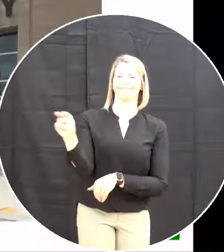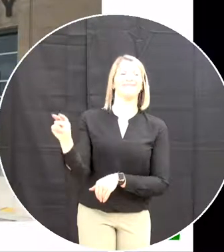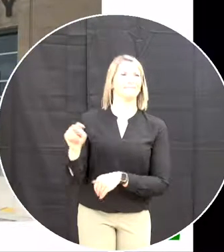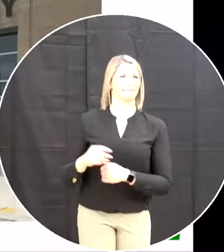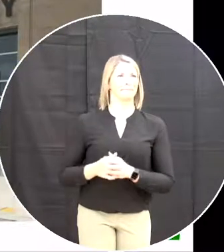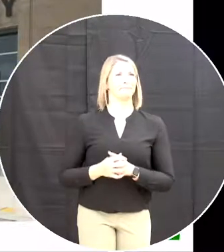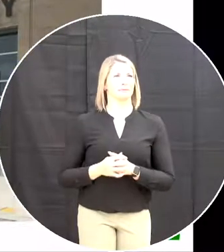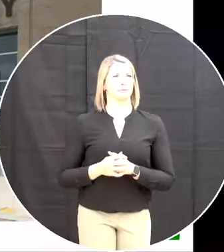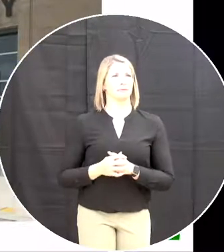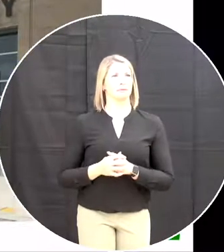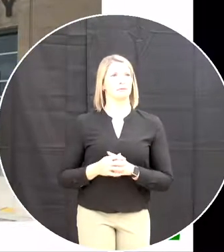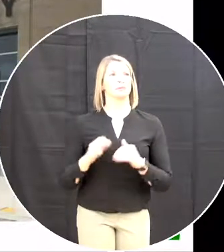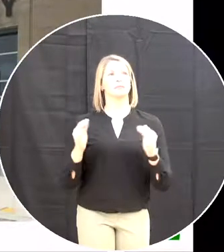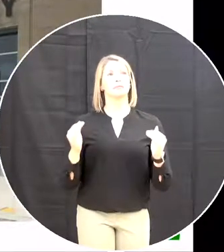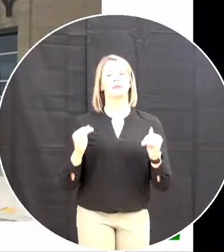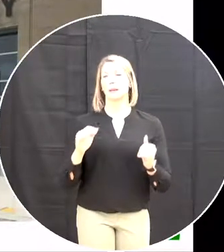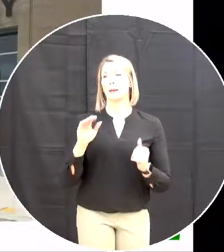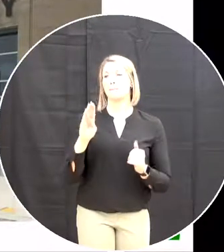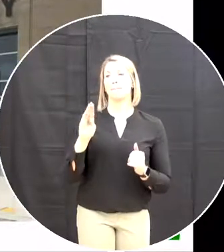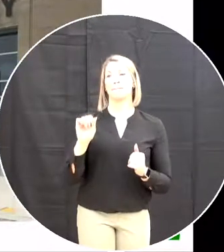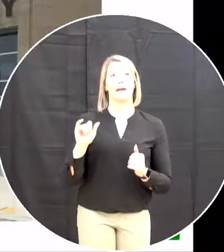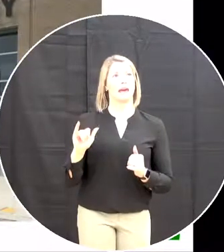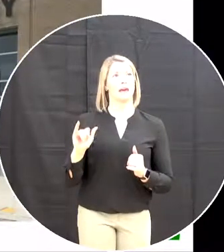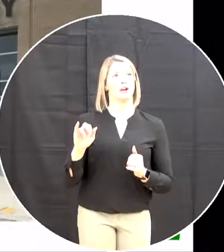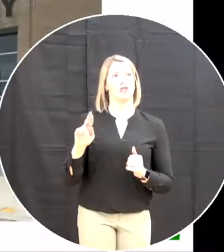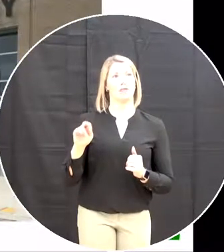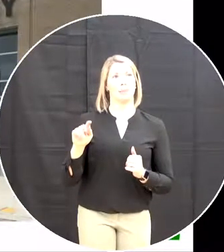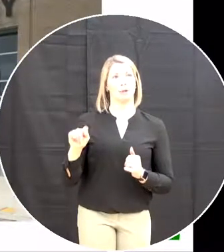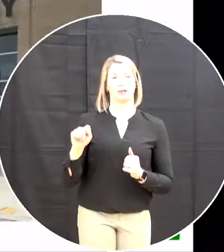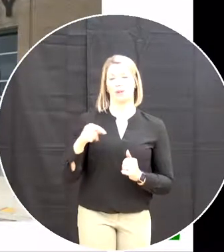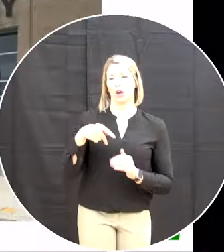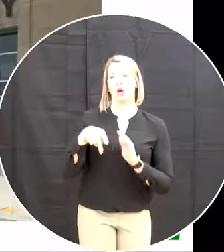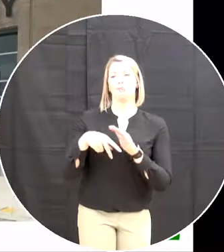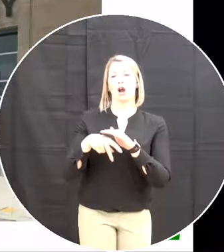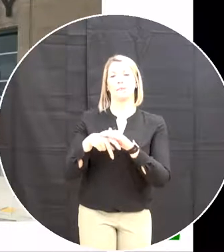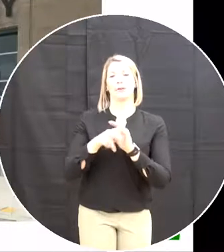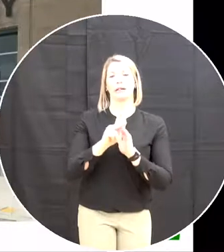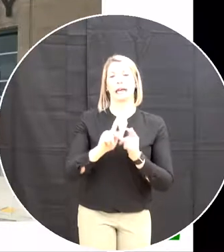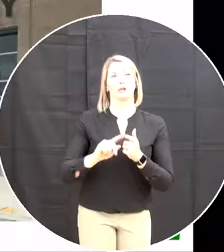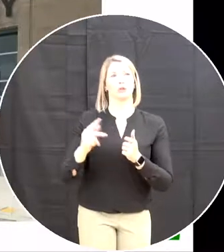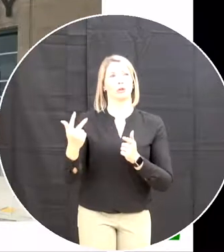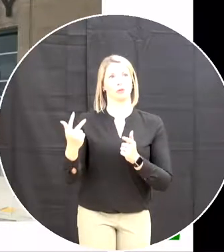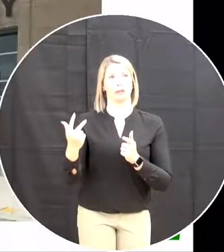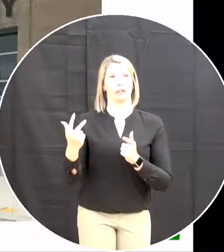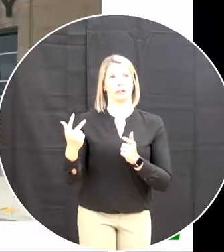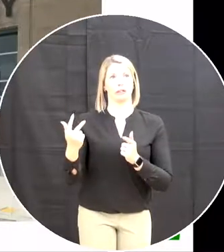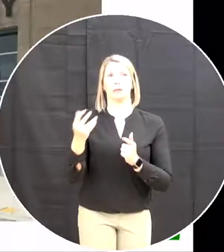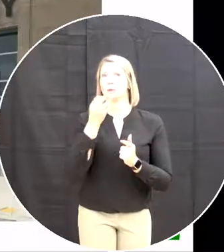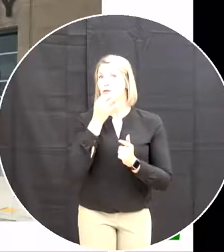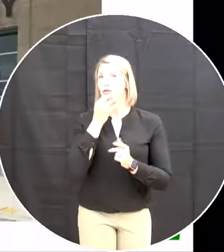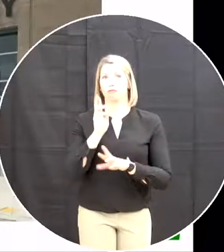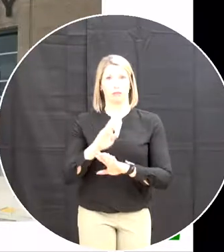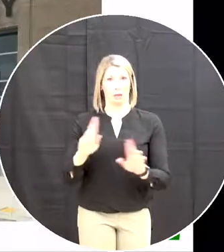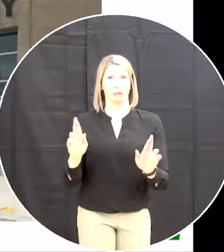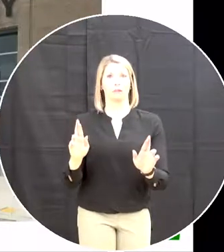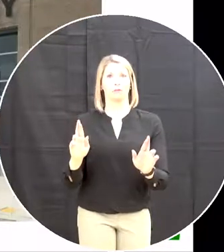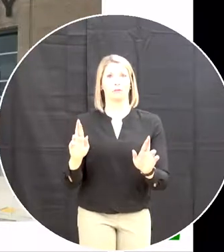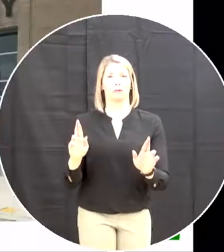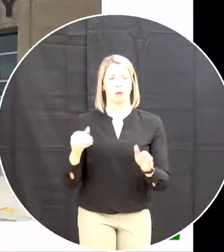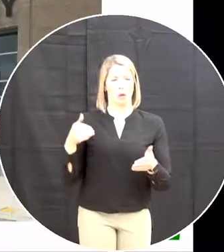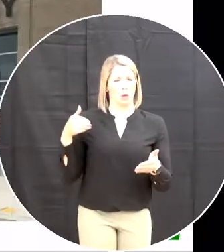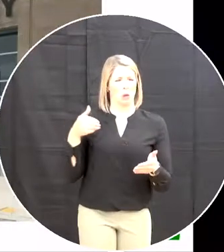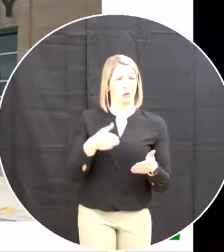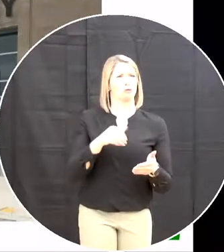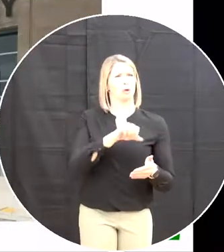In I mentioned Coley's Point We have Bay Roberts Primary It's located very close to Amalgamated